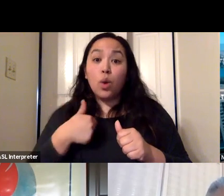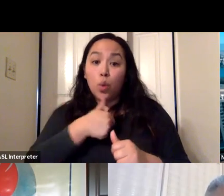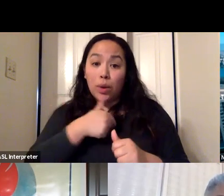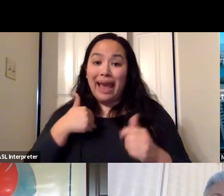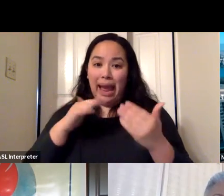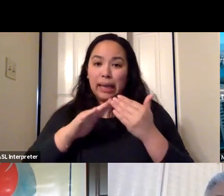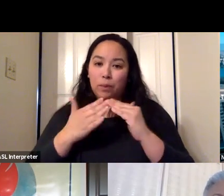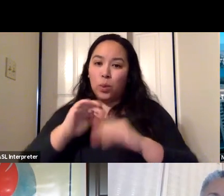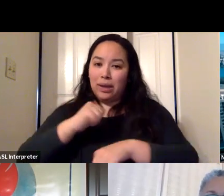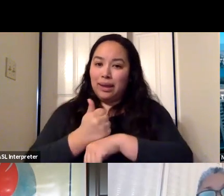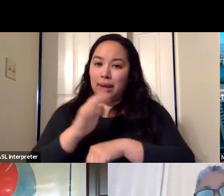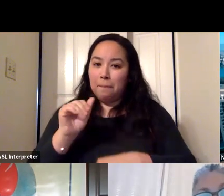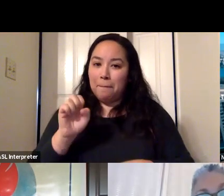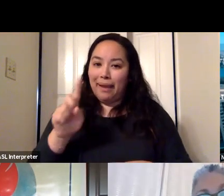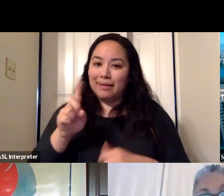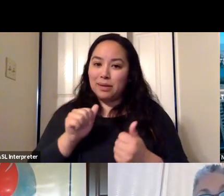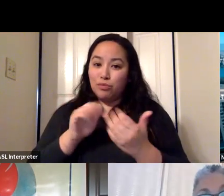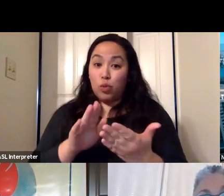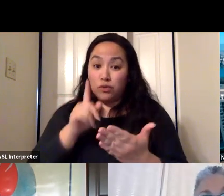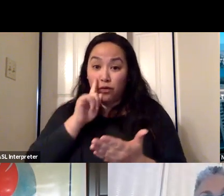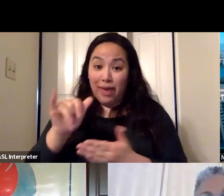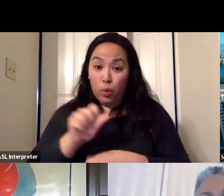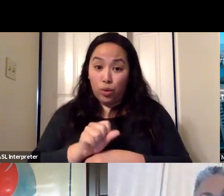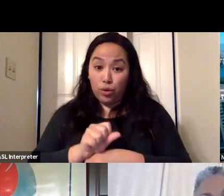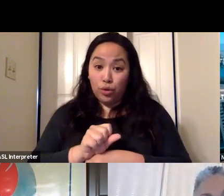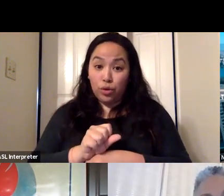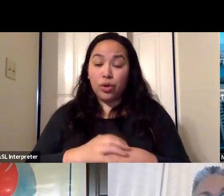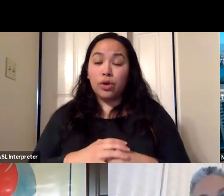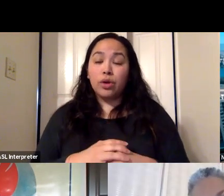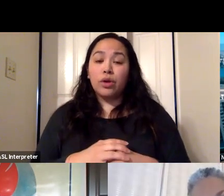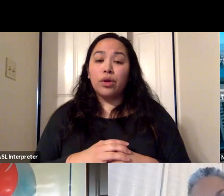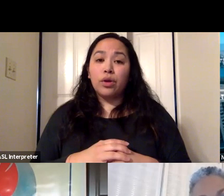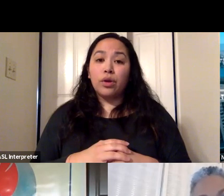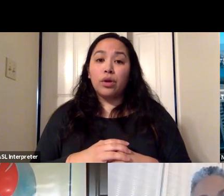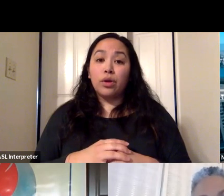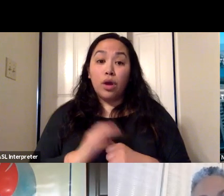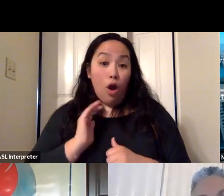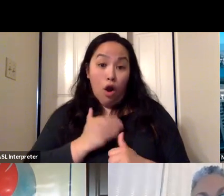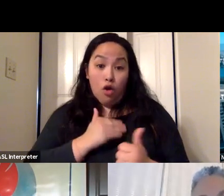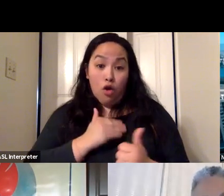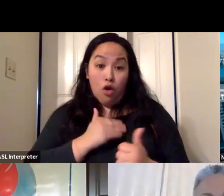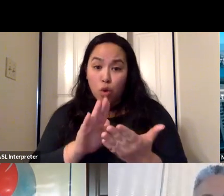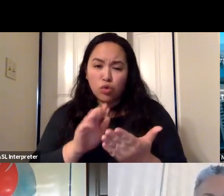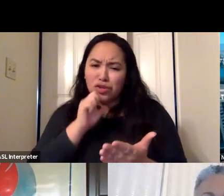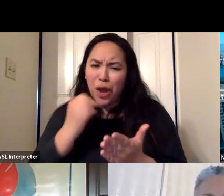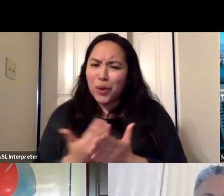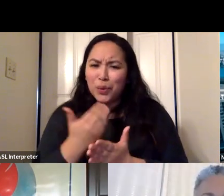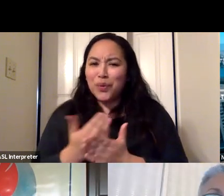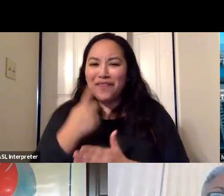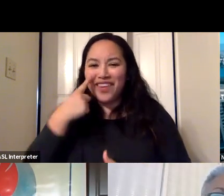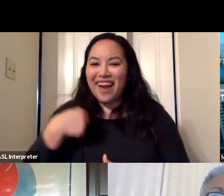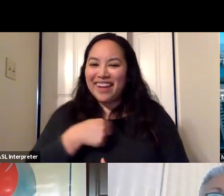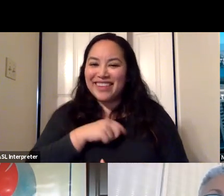approach to this work. And so that approach is not a new approach for us.